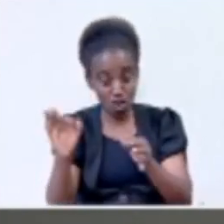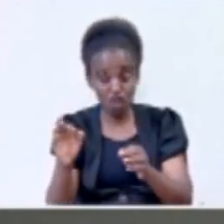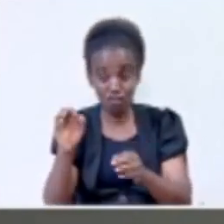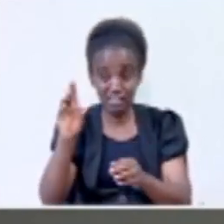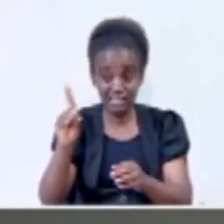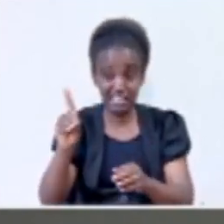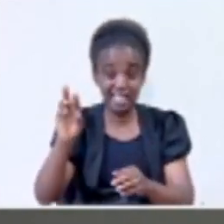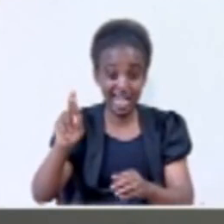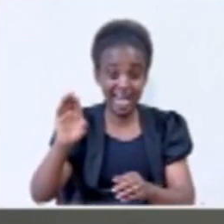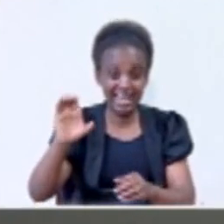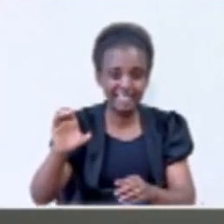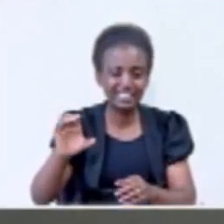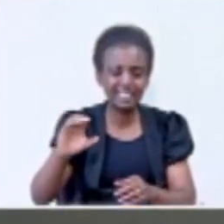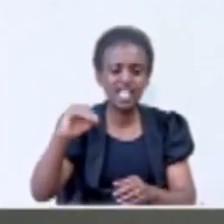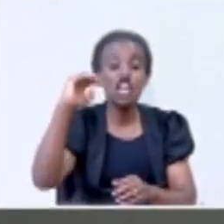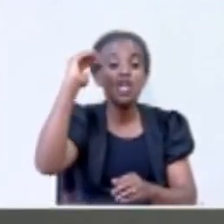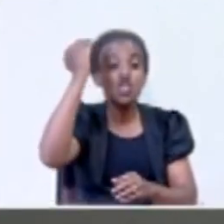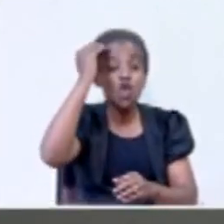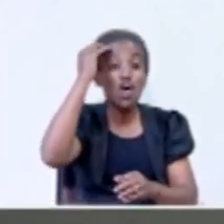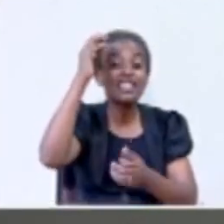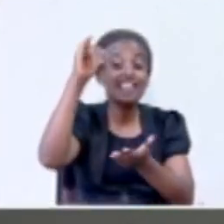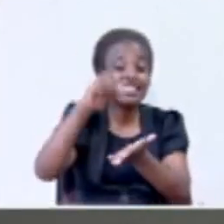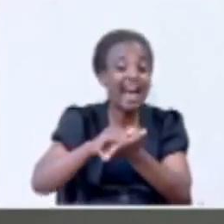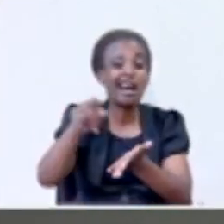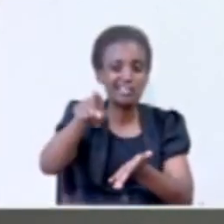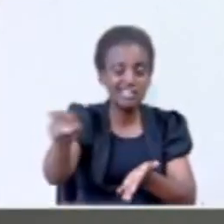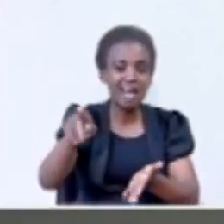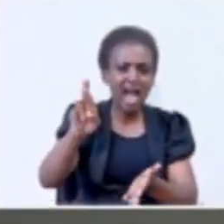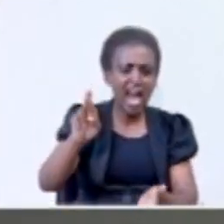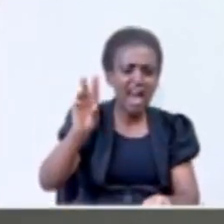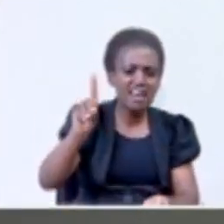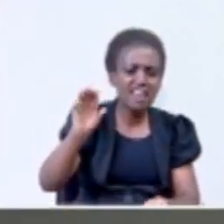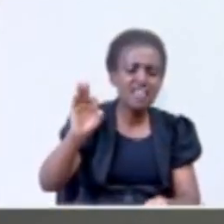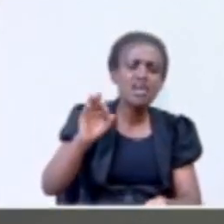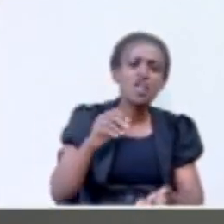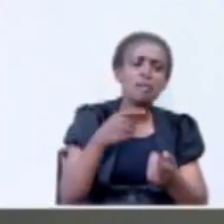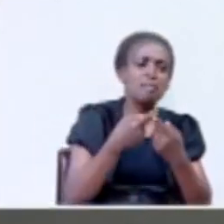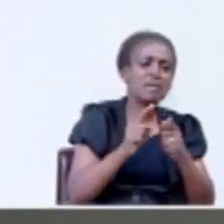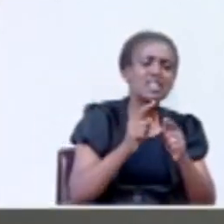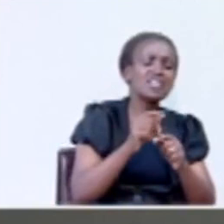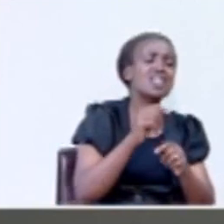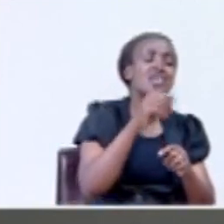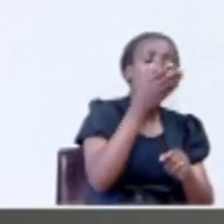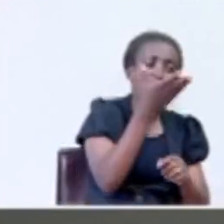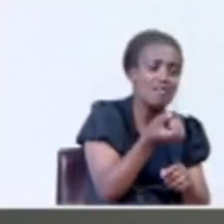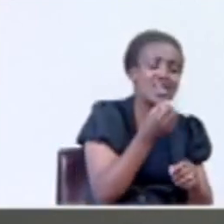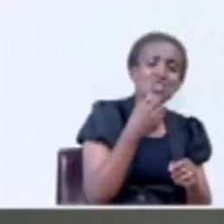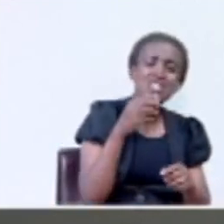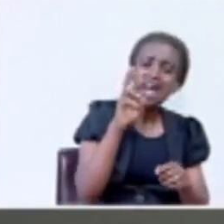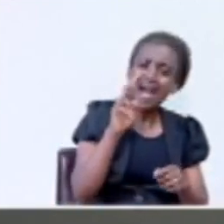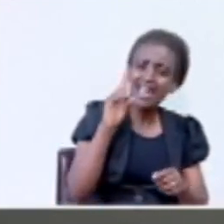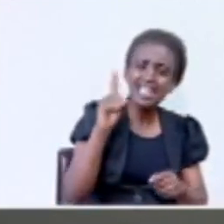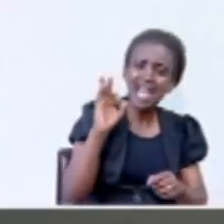DRC knows the fact, knows that, knows that RDF, not a single soldier of RDF is there. They know those.